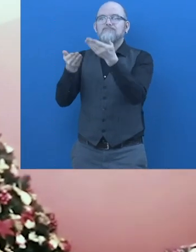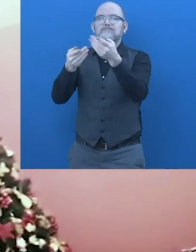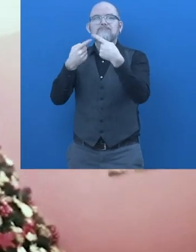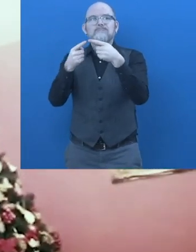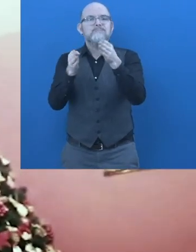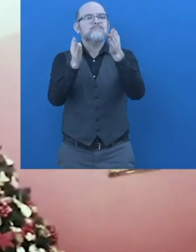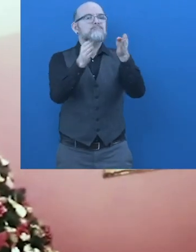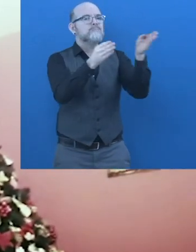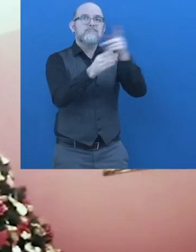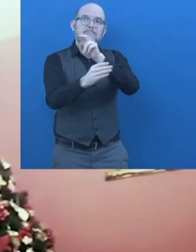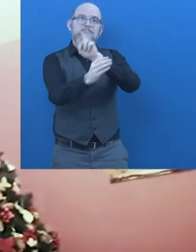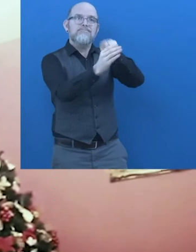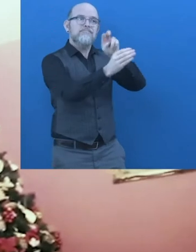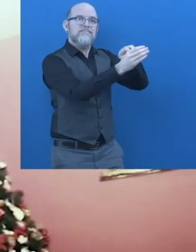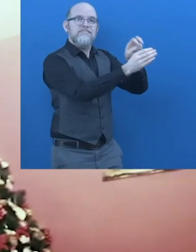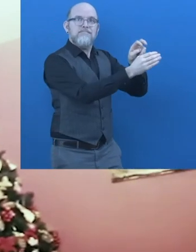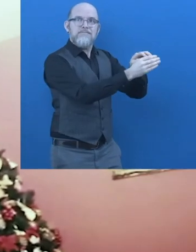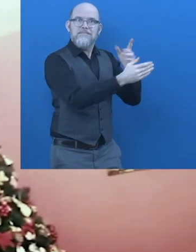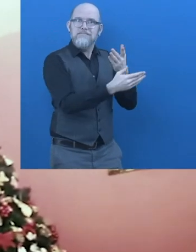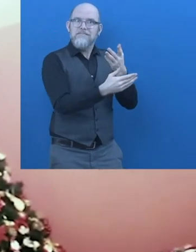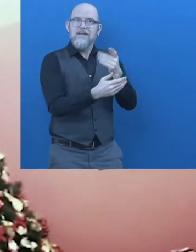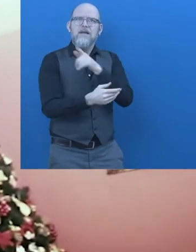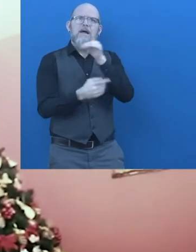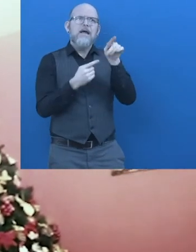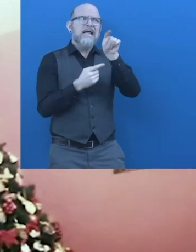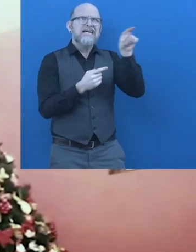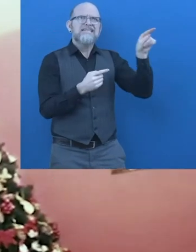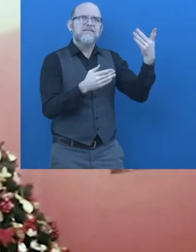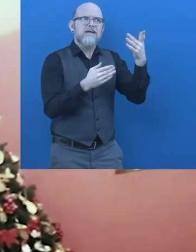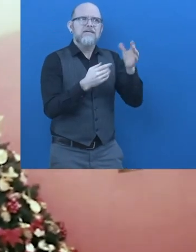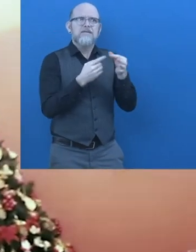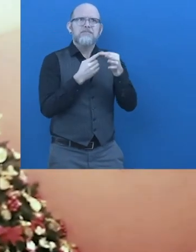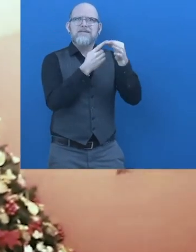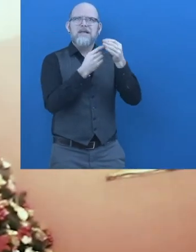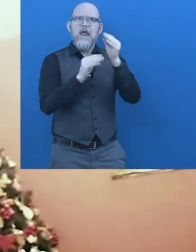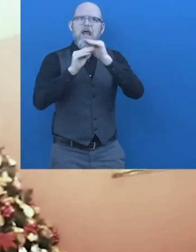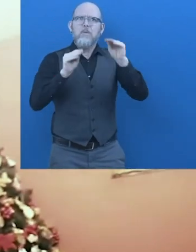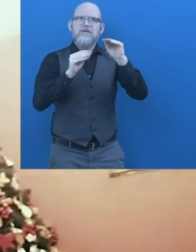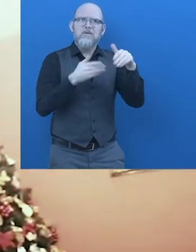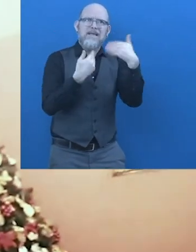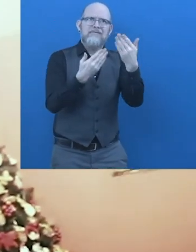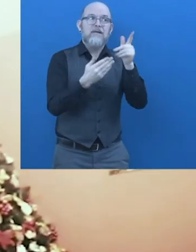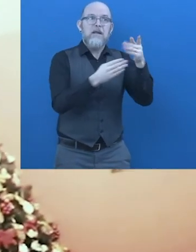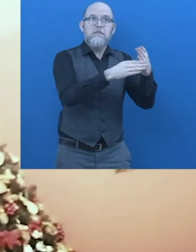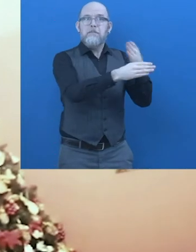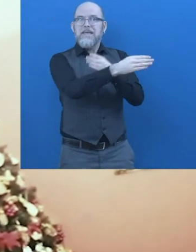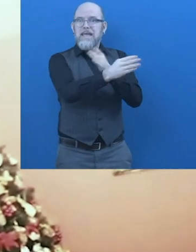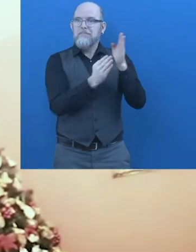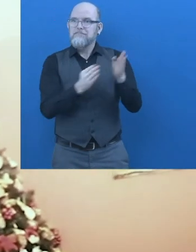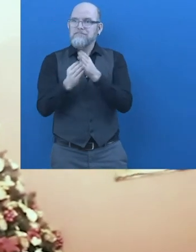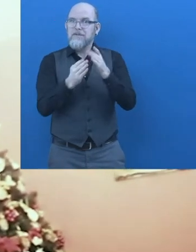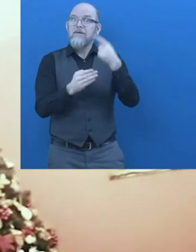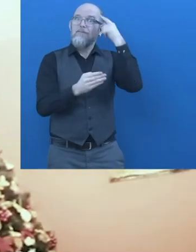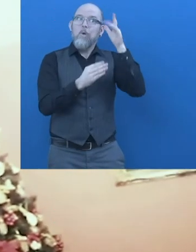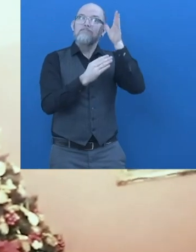people with disabilities to access different and variety of fields to get